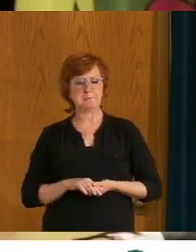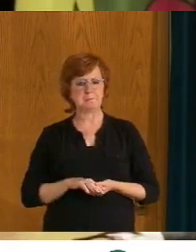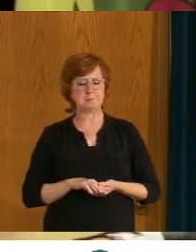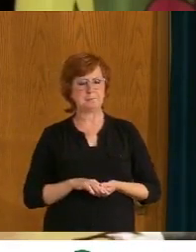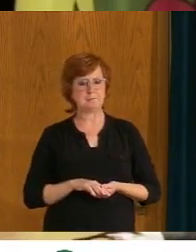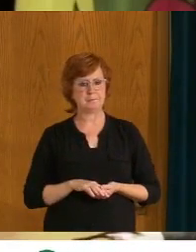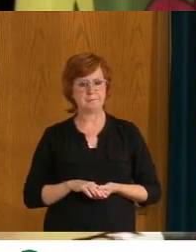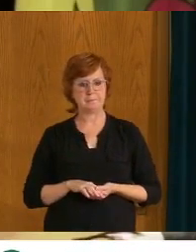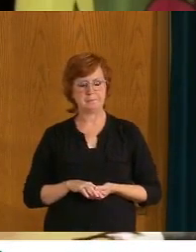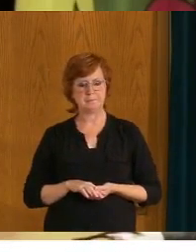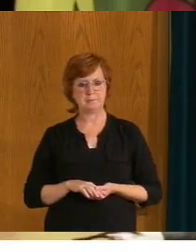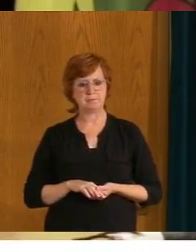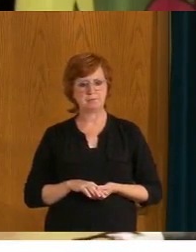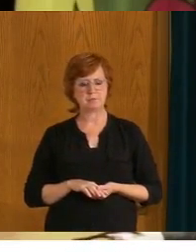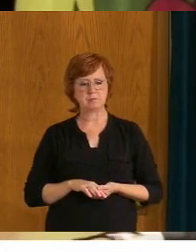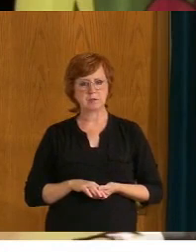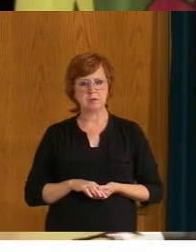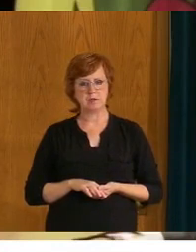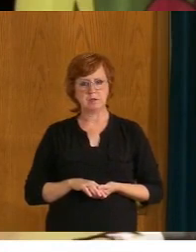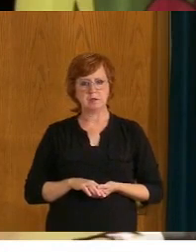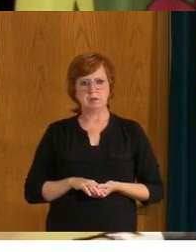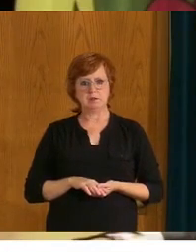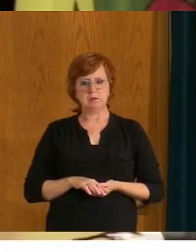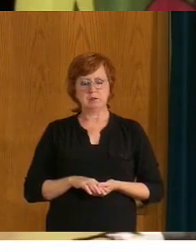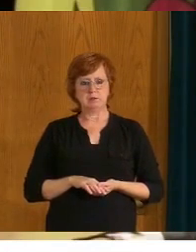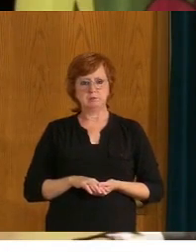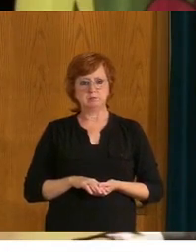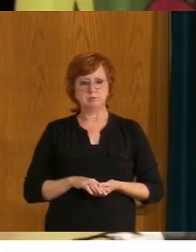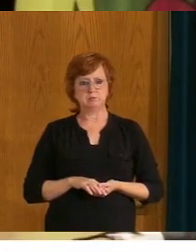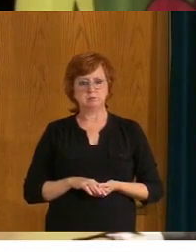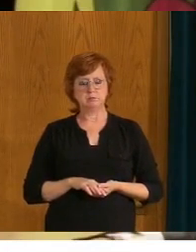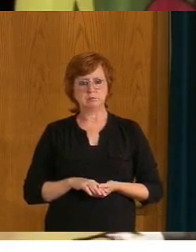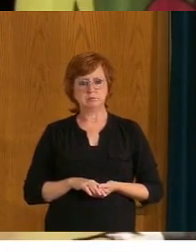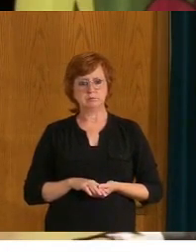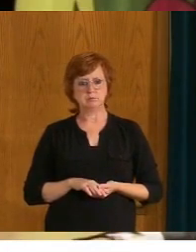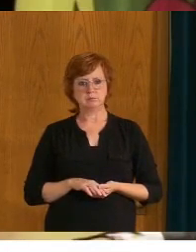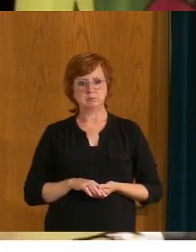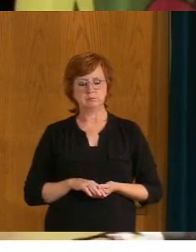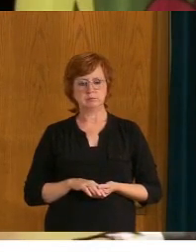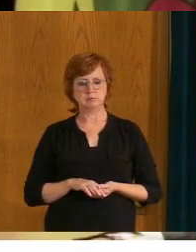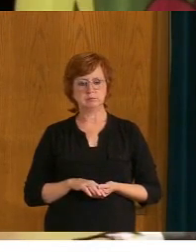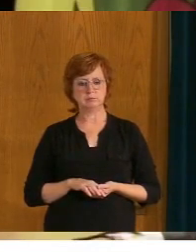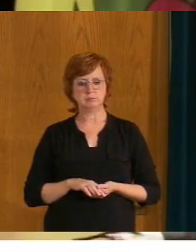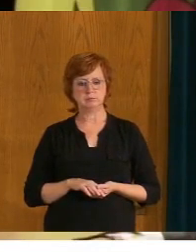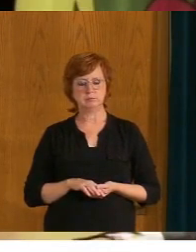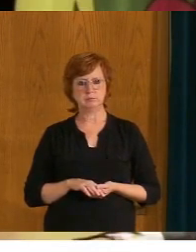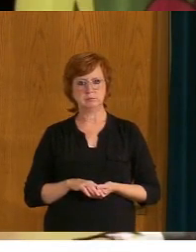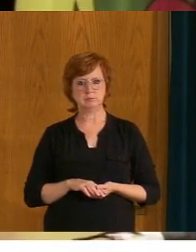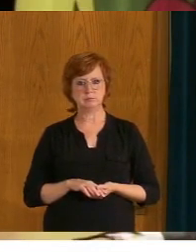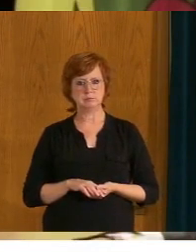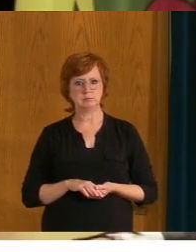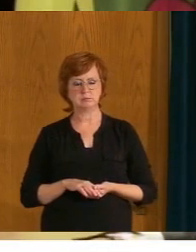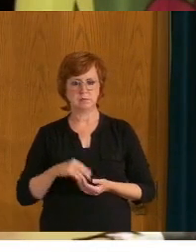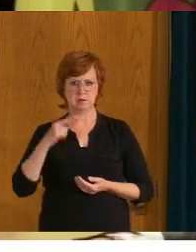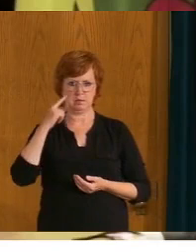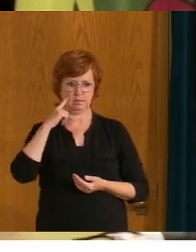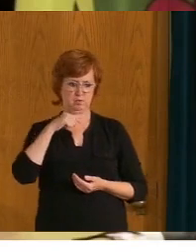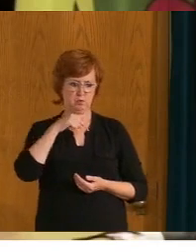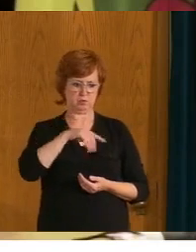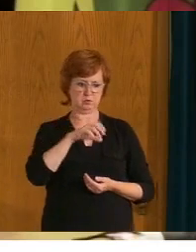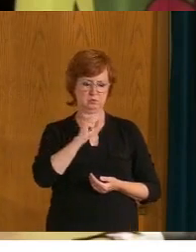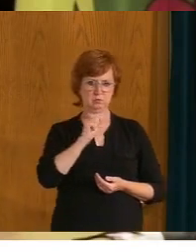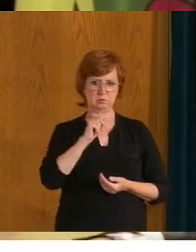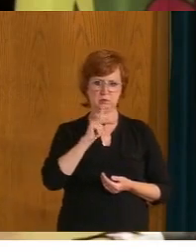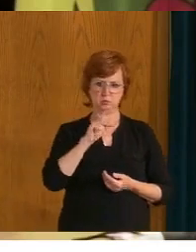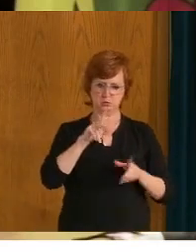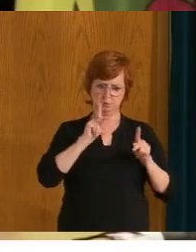large kind of fairly large majority of the province's population here does want to see something of this